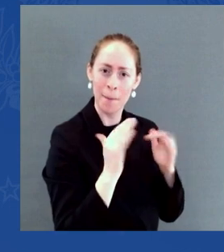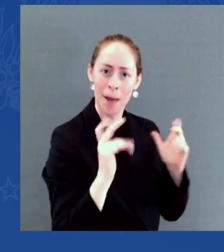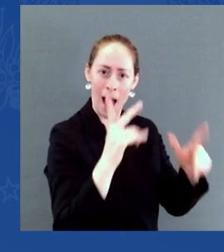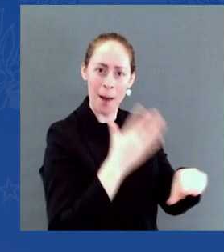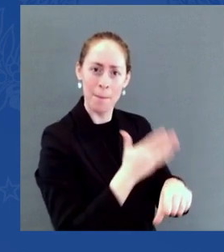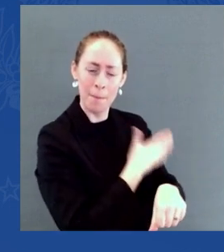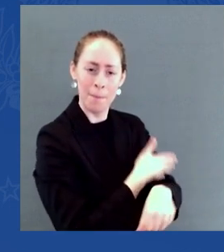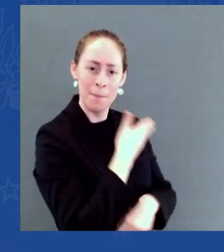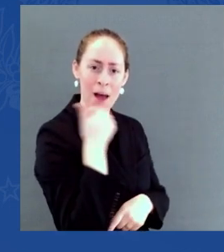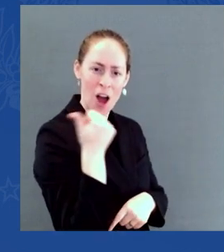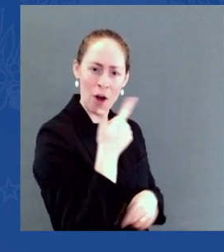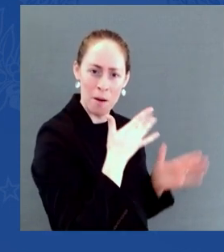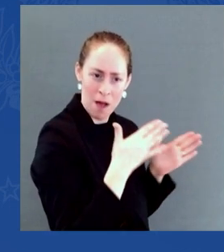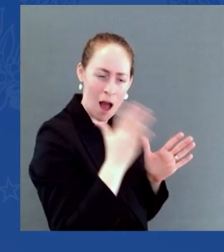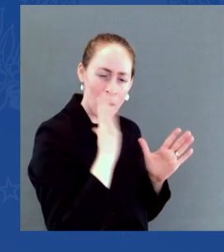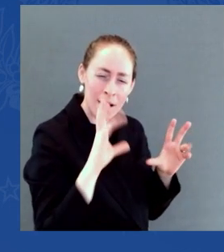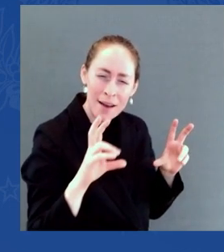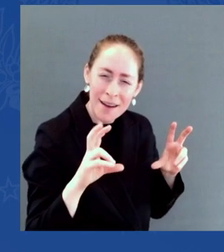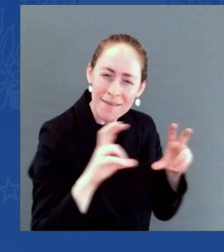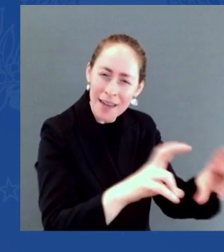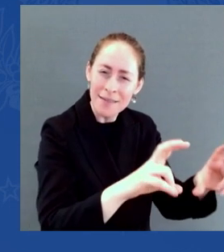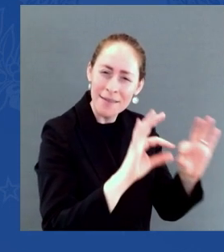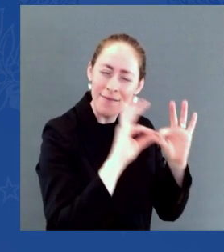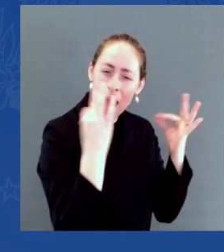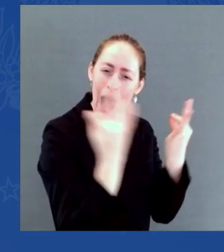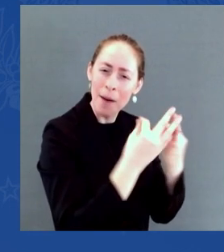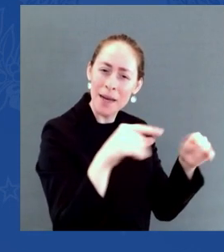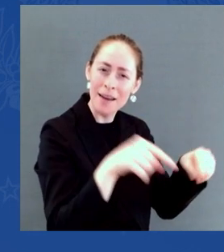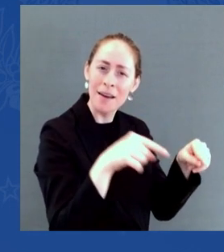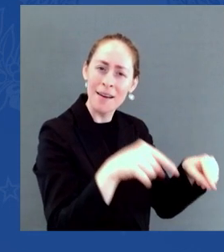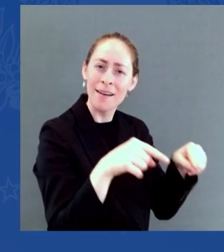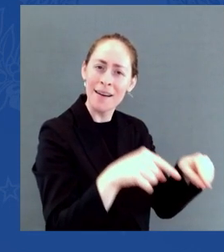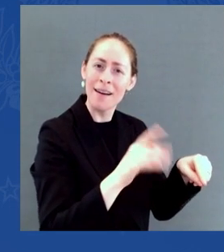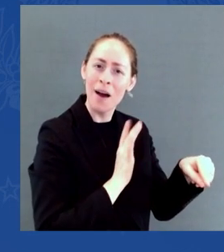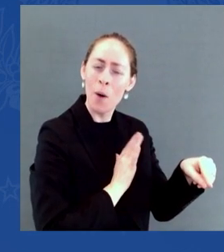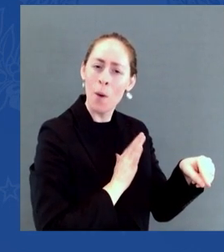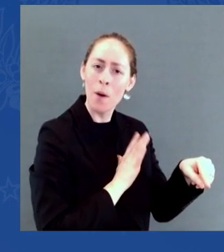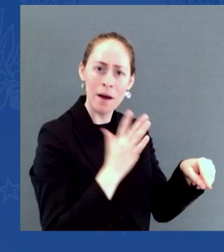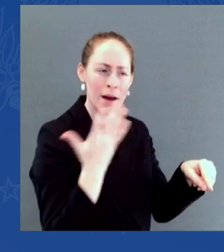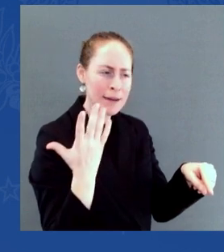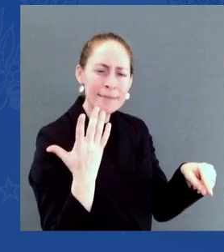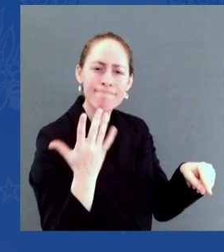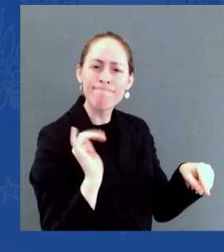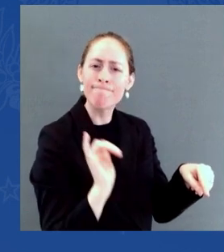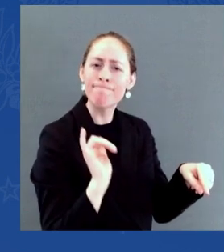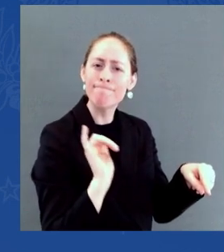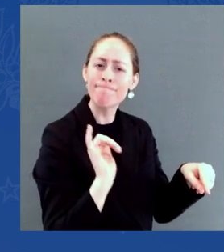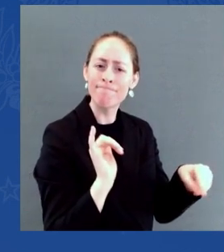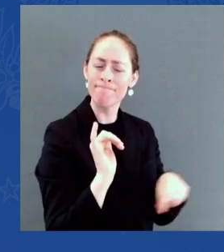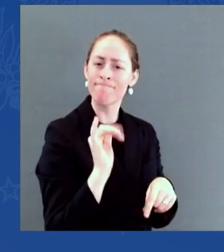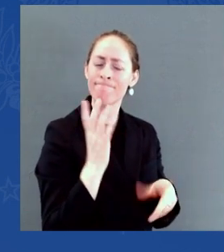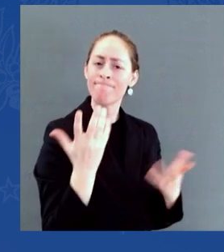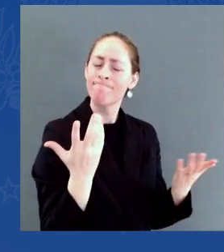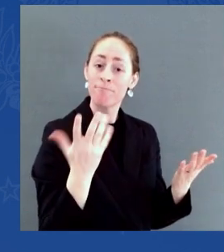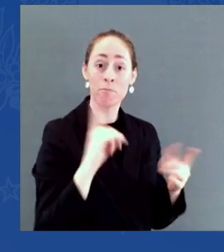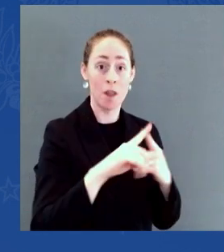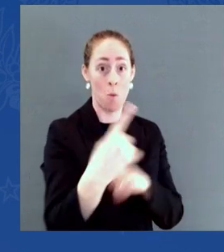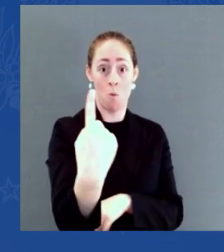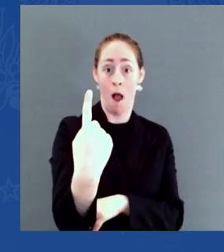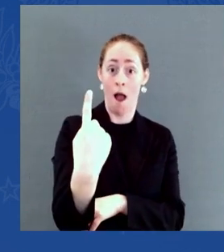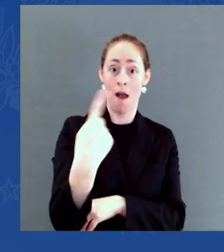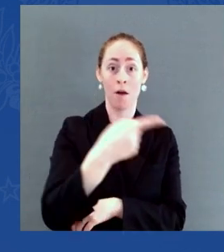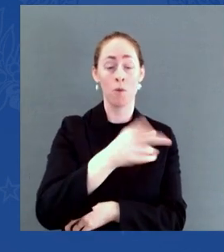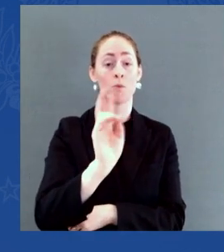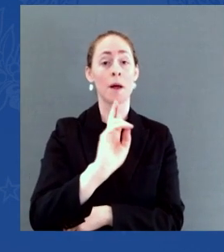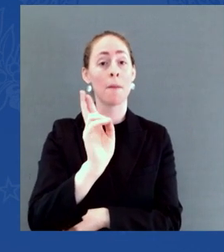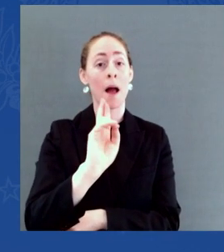try to fix it. One Republican senator even said that rising prices were, quote, a gold mine, end of quote, for Republicans politically.